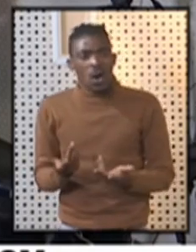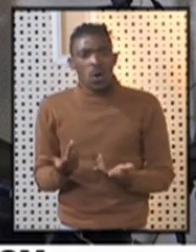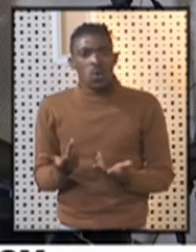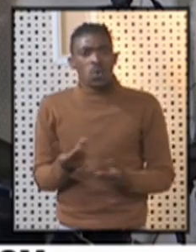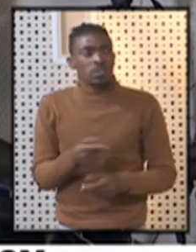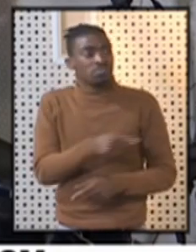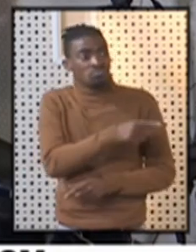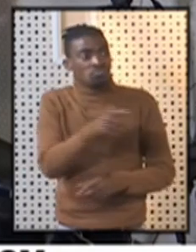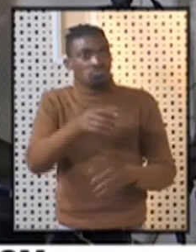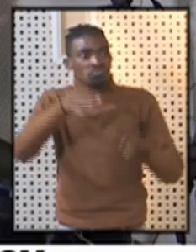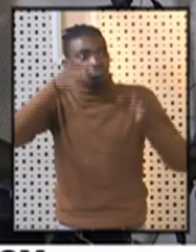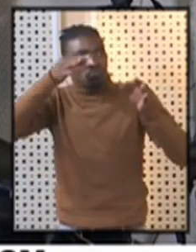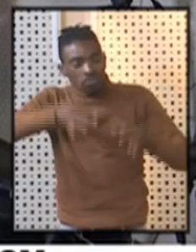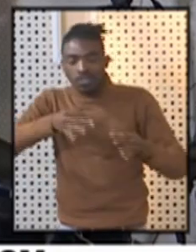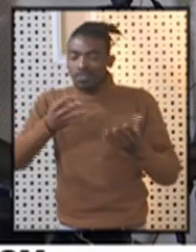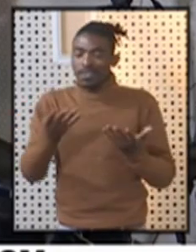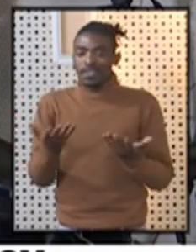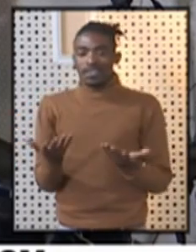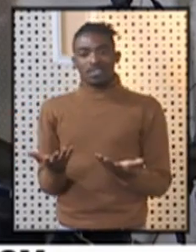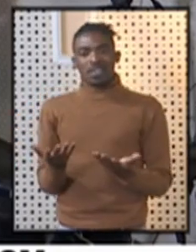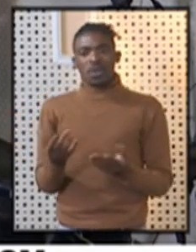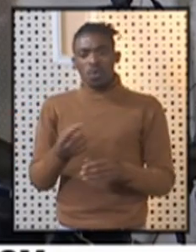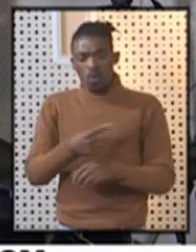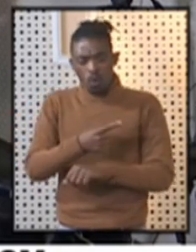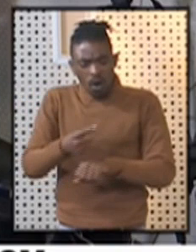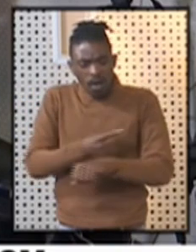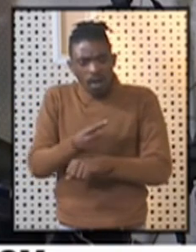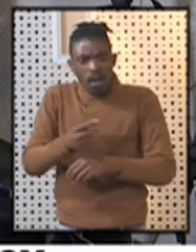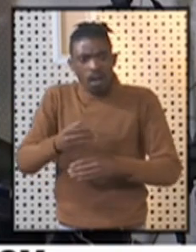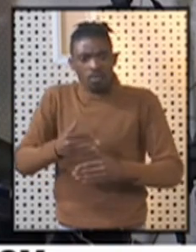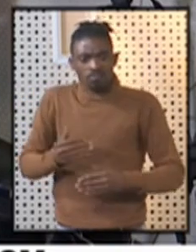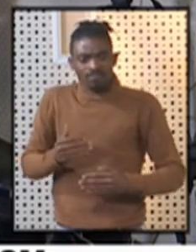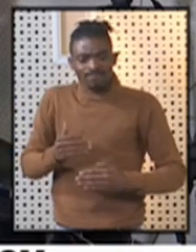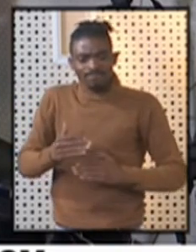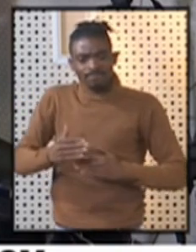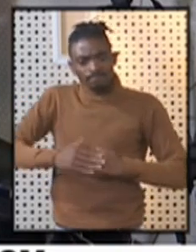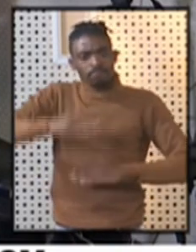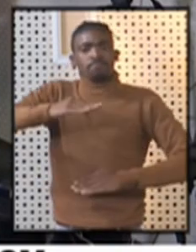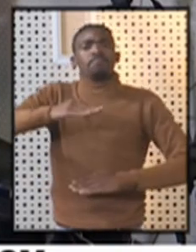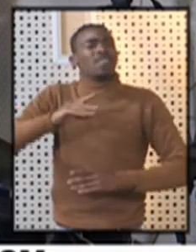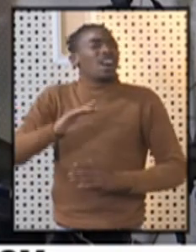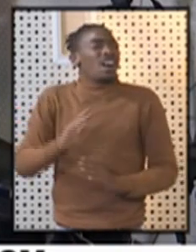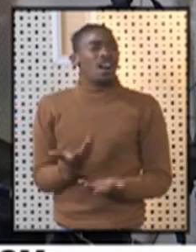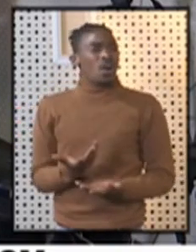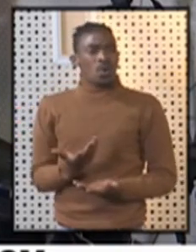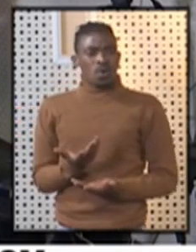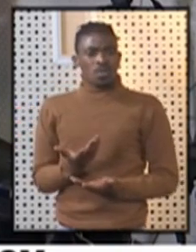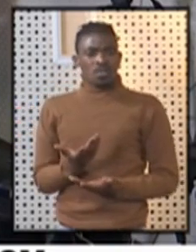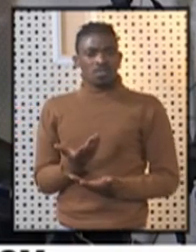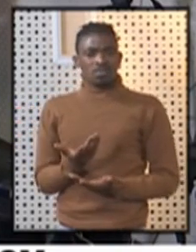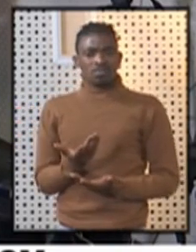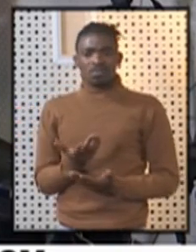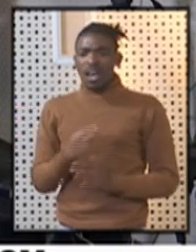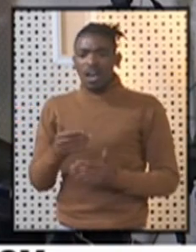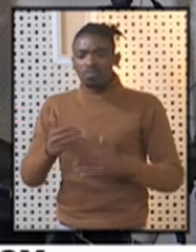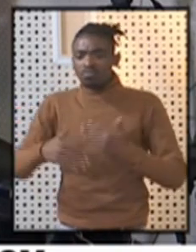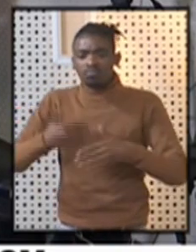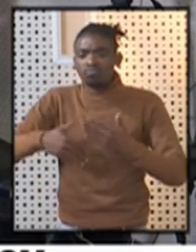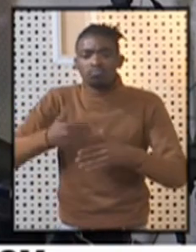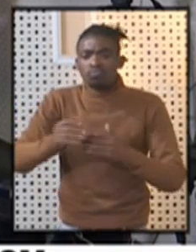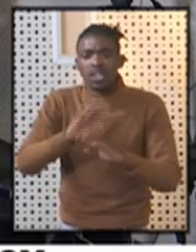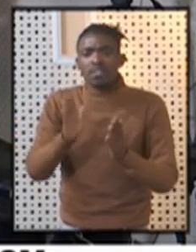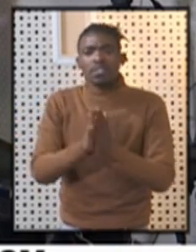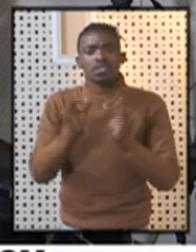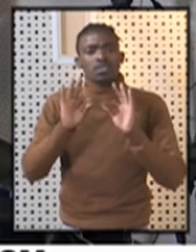decide on the one-hour extension of keyfew and have restaurants committed to assisting